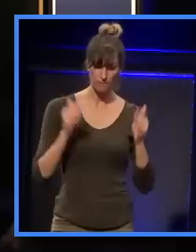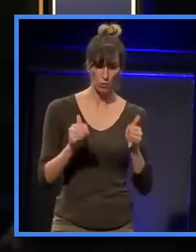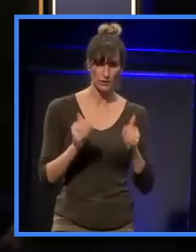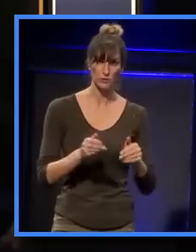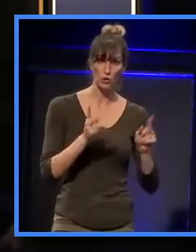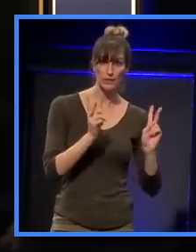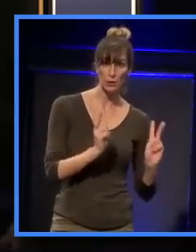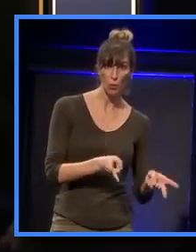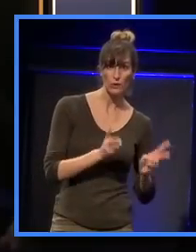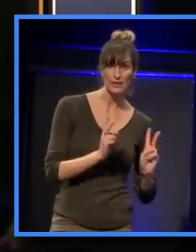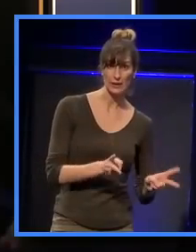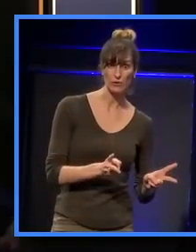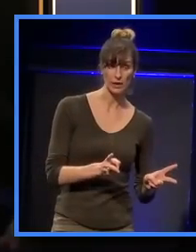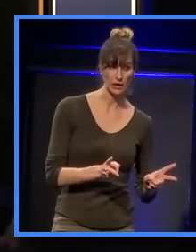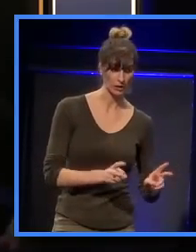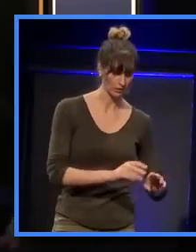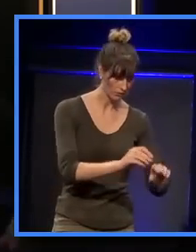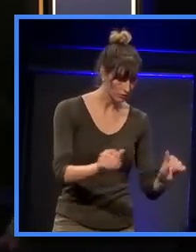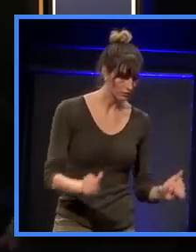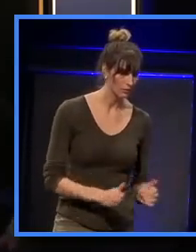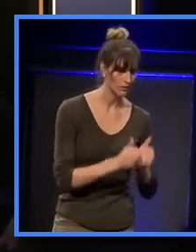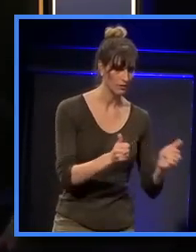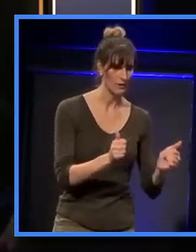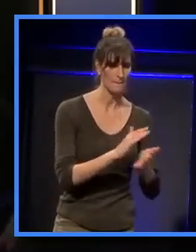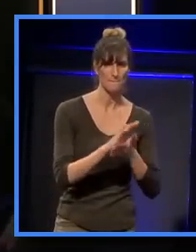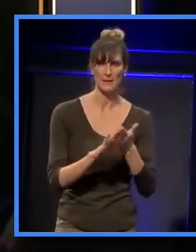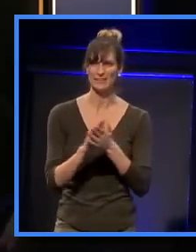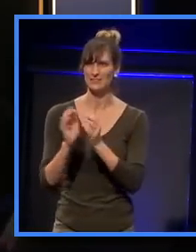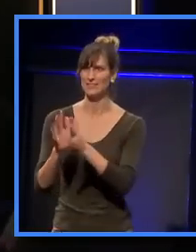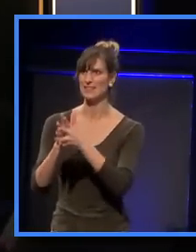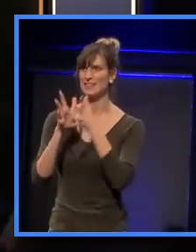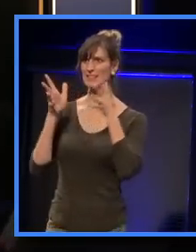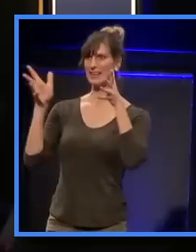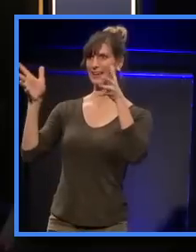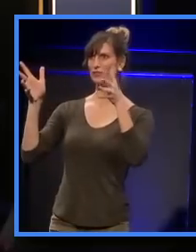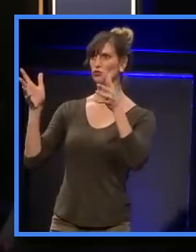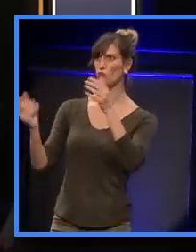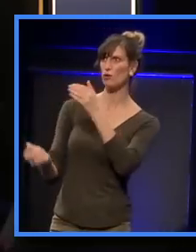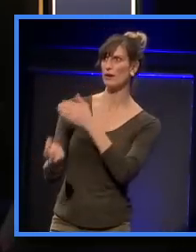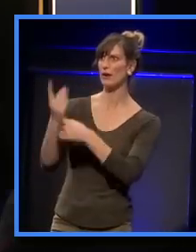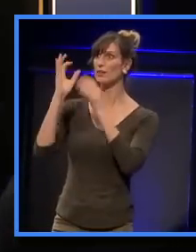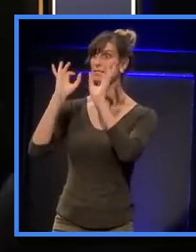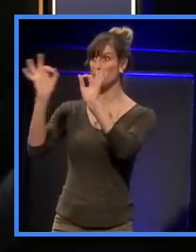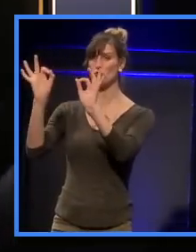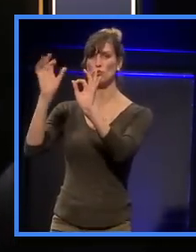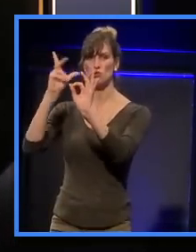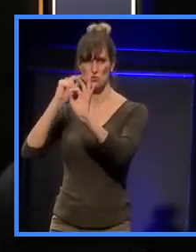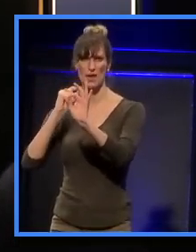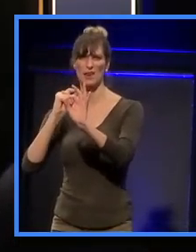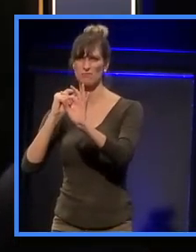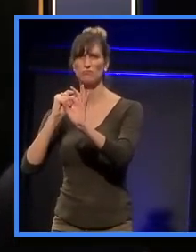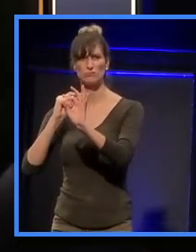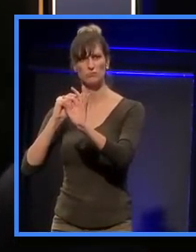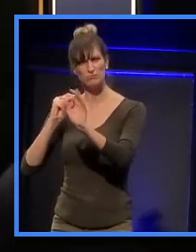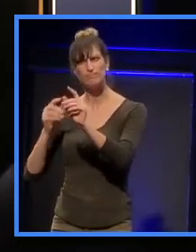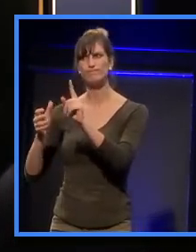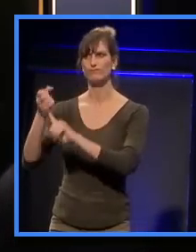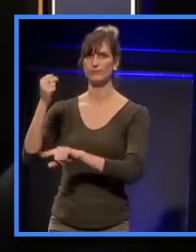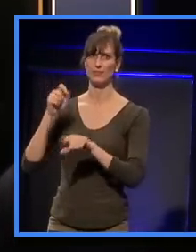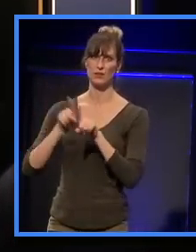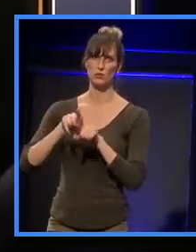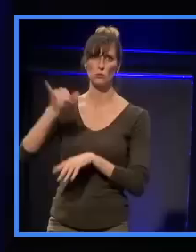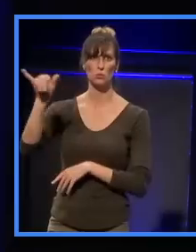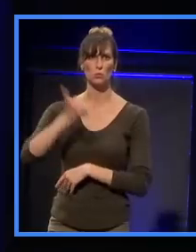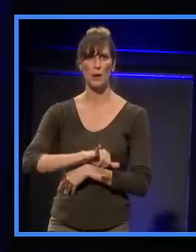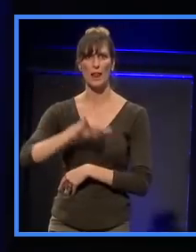do something much more with the extraordinary. So I really enjoyed that kind of, that imagery that came with